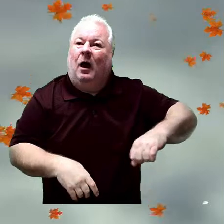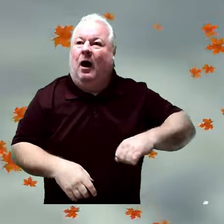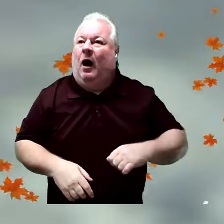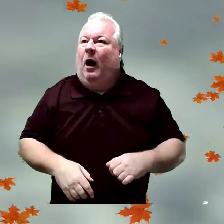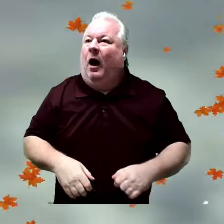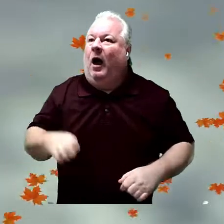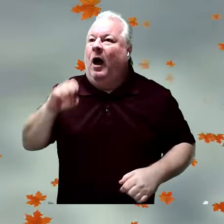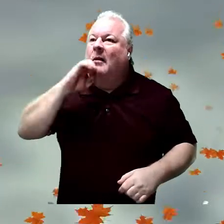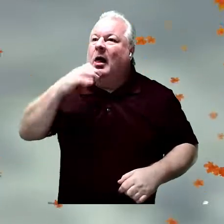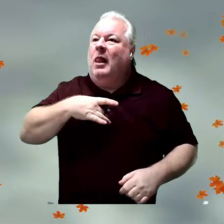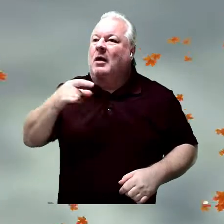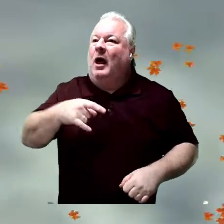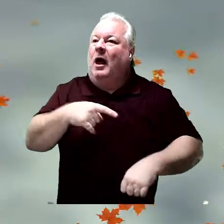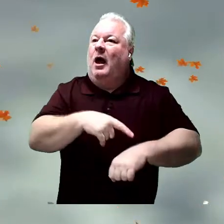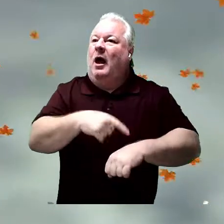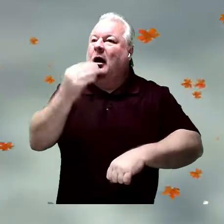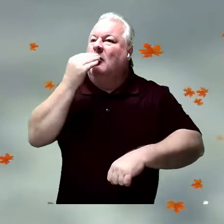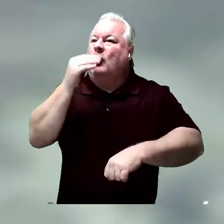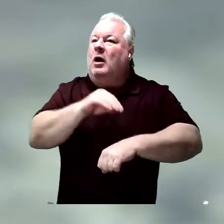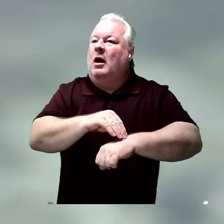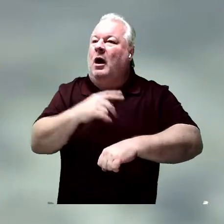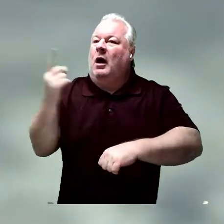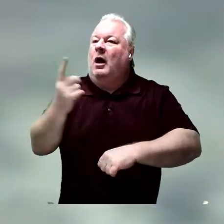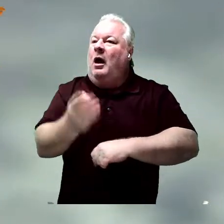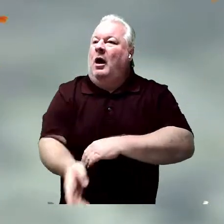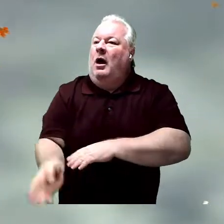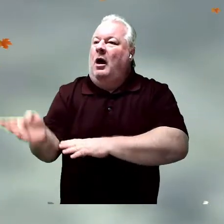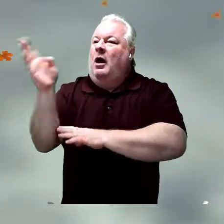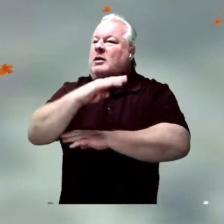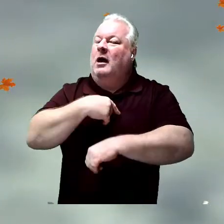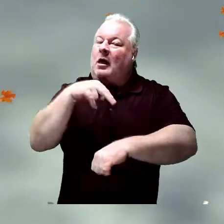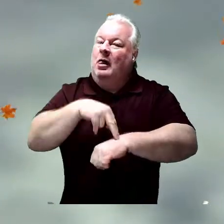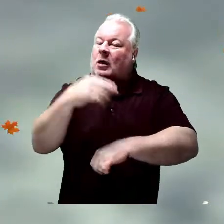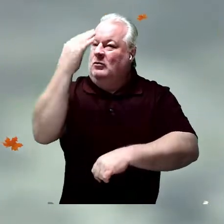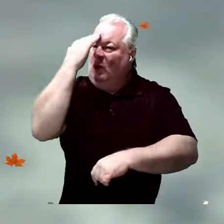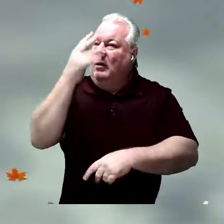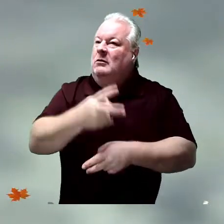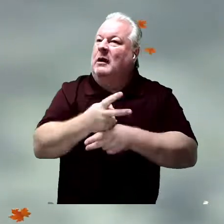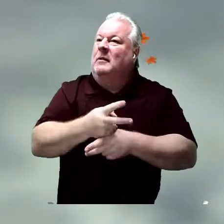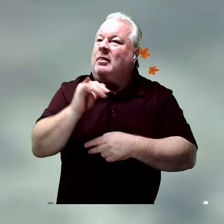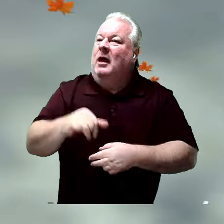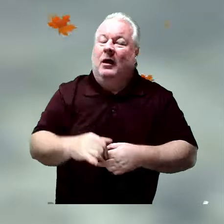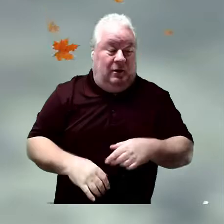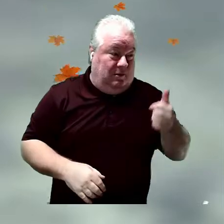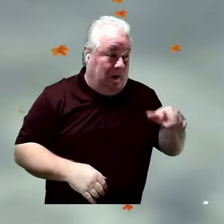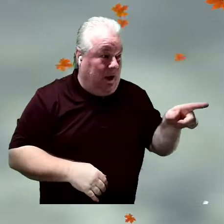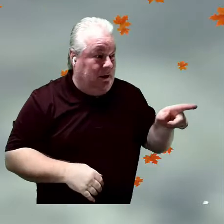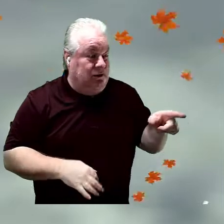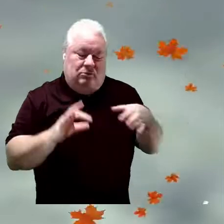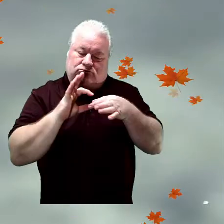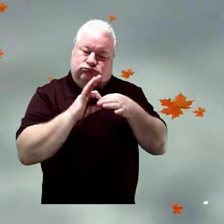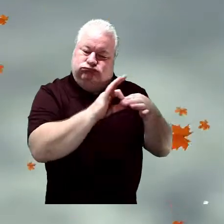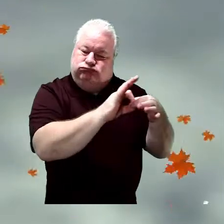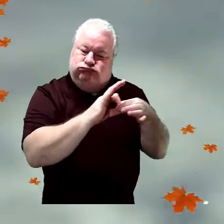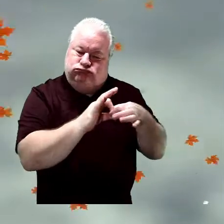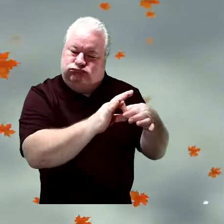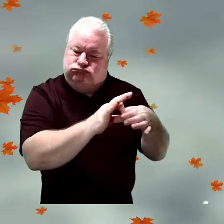Elmo likes that. Now Elmo will have Daddy's kiss all day. That's right. And just remember, we're going to be